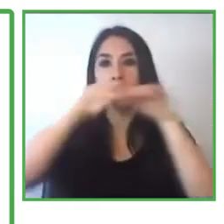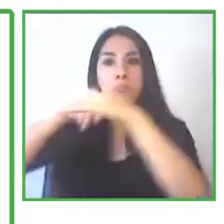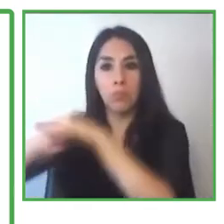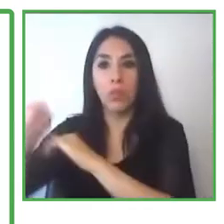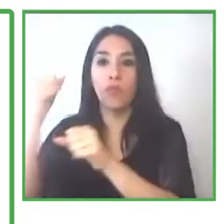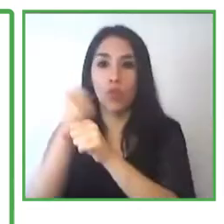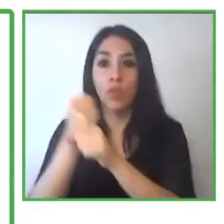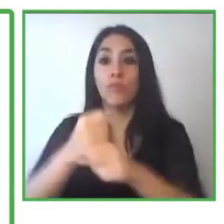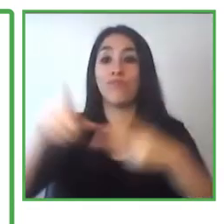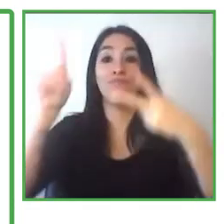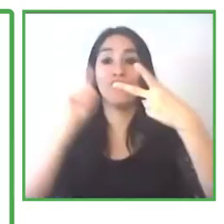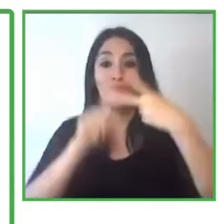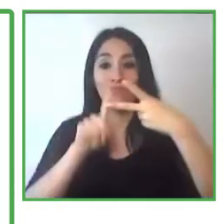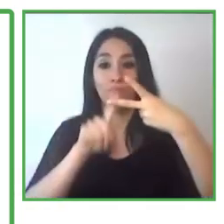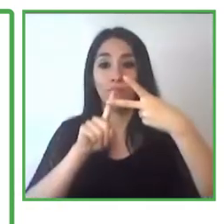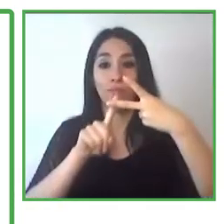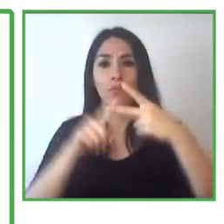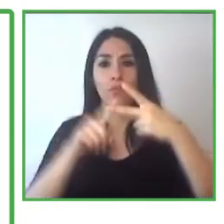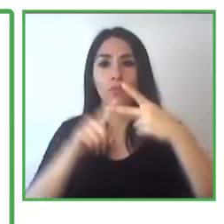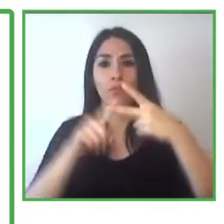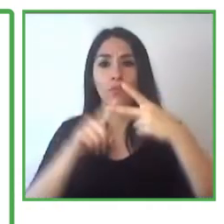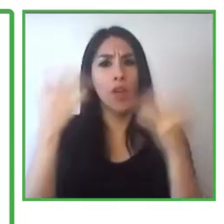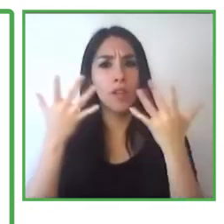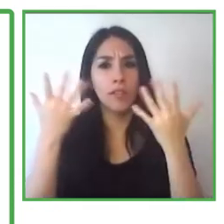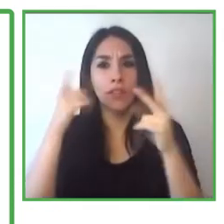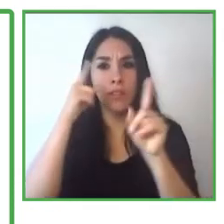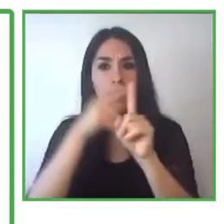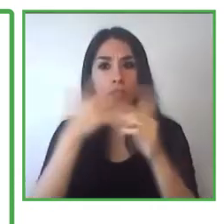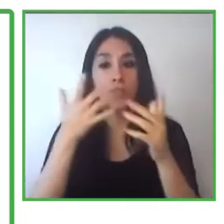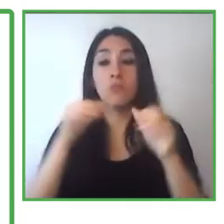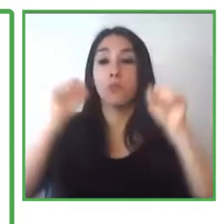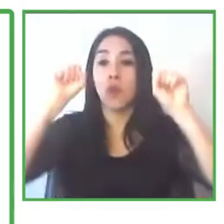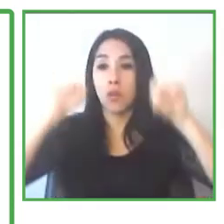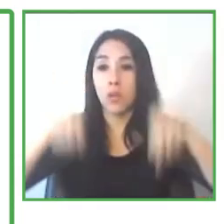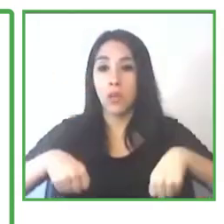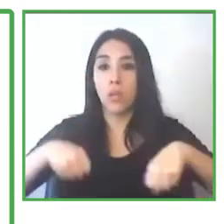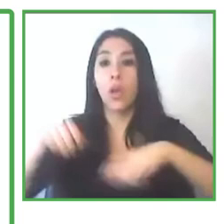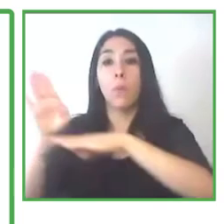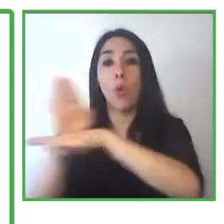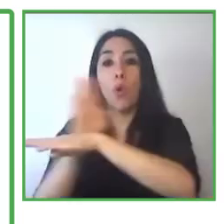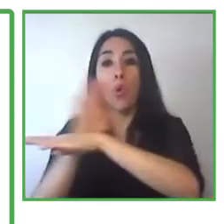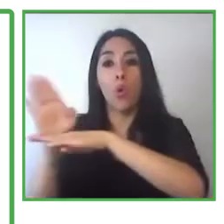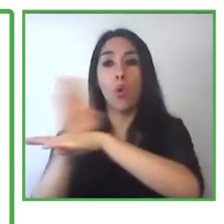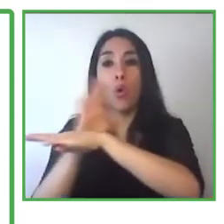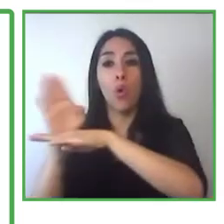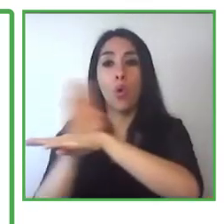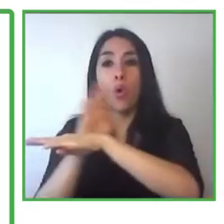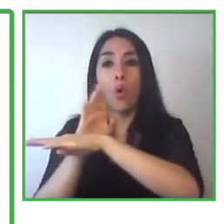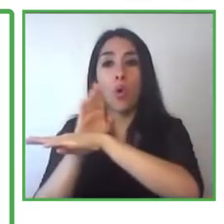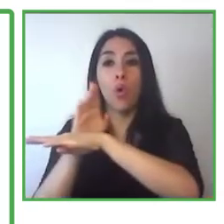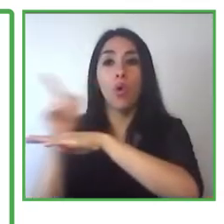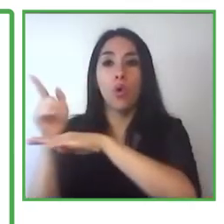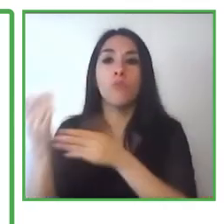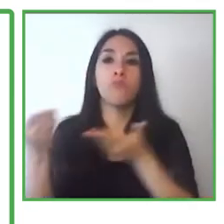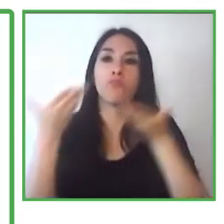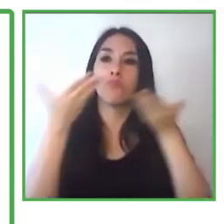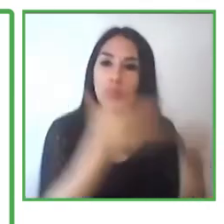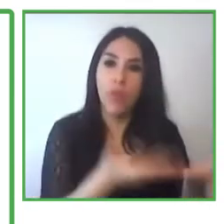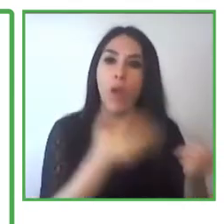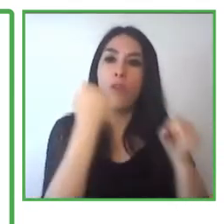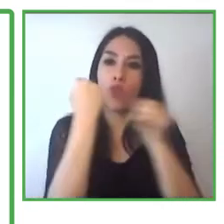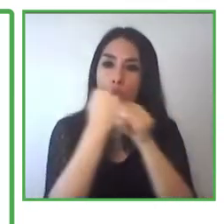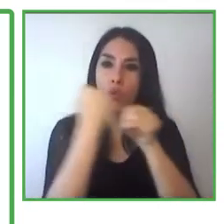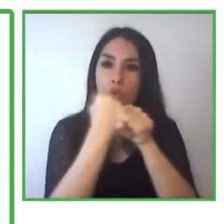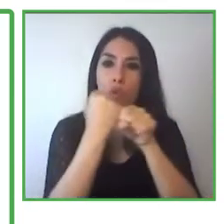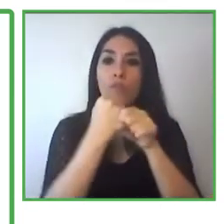is related to companies incorporating these people to their